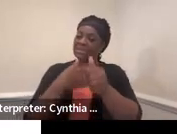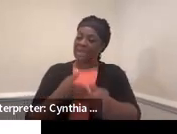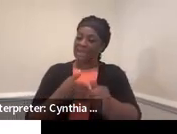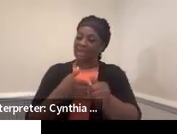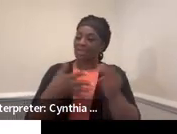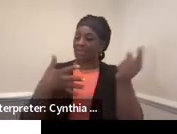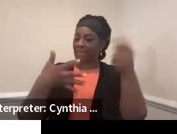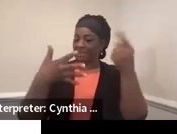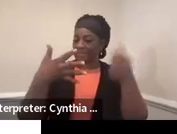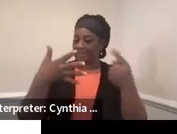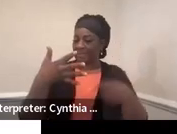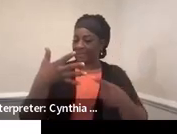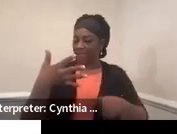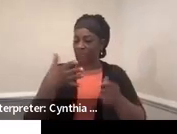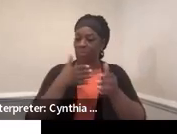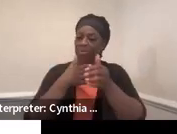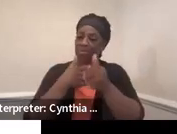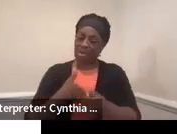now.